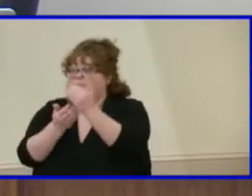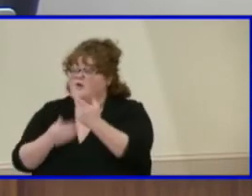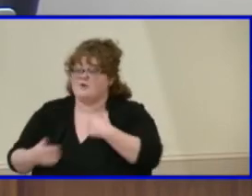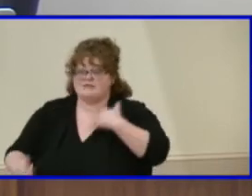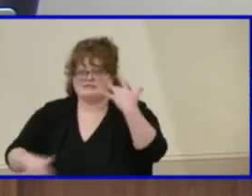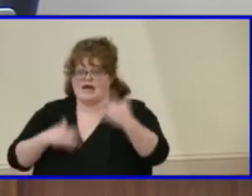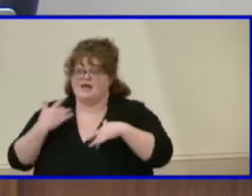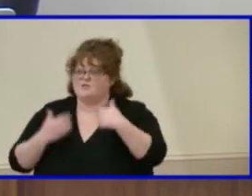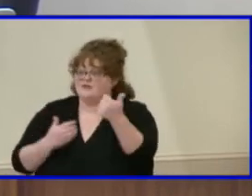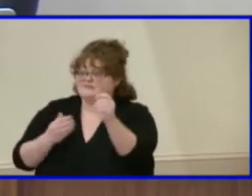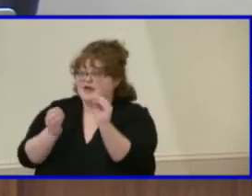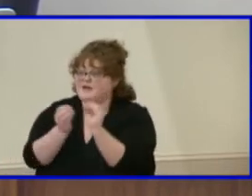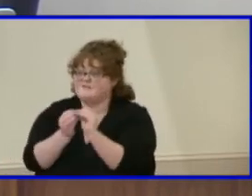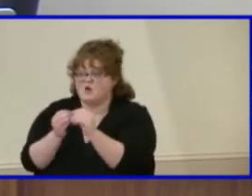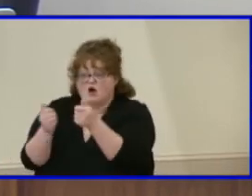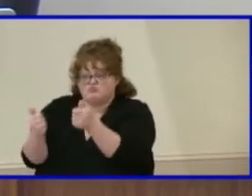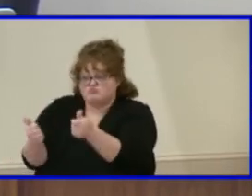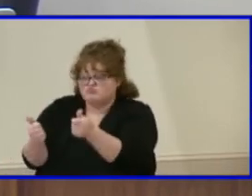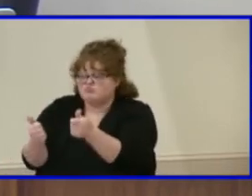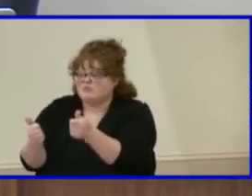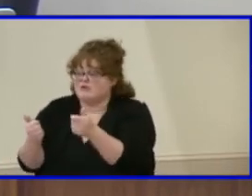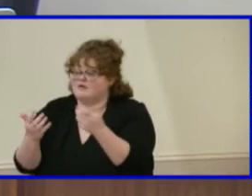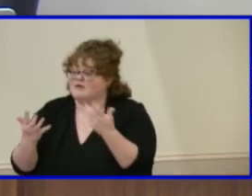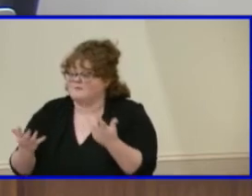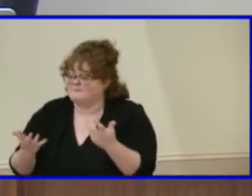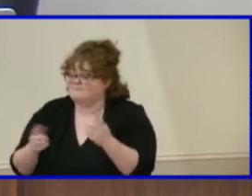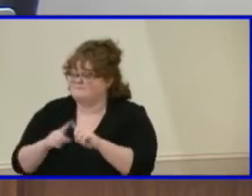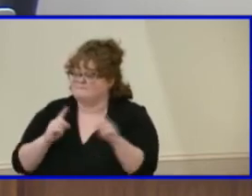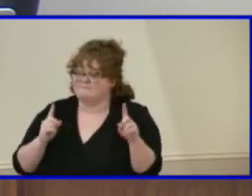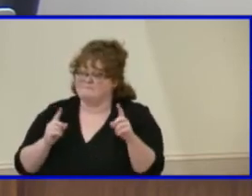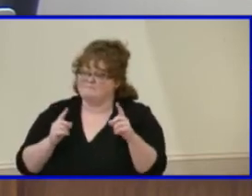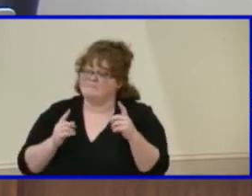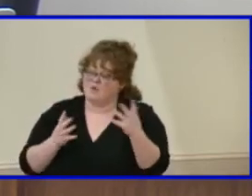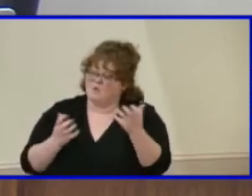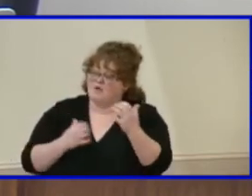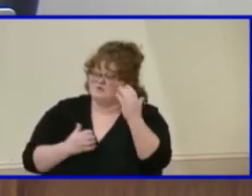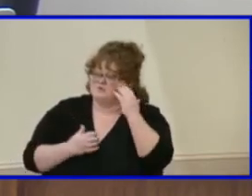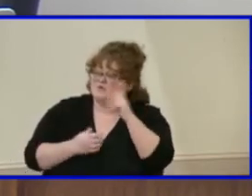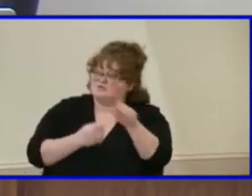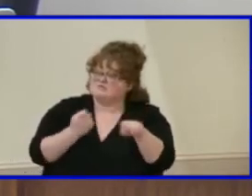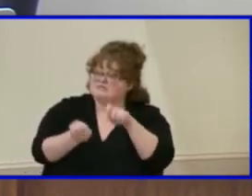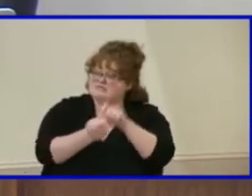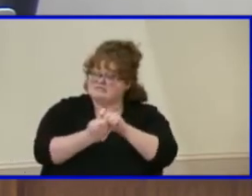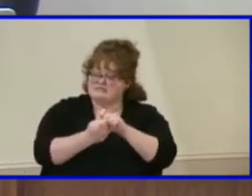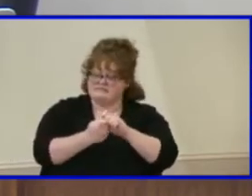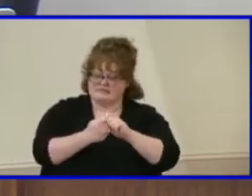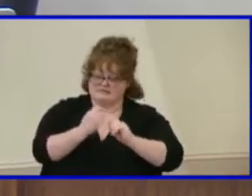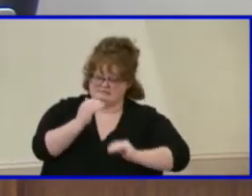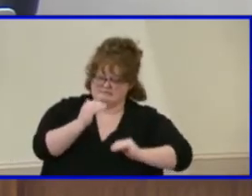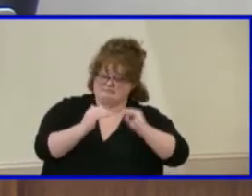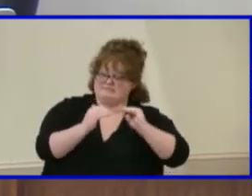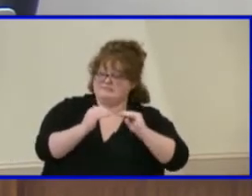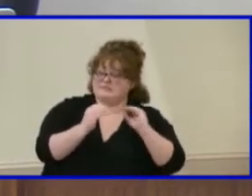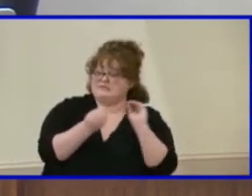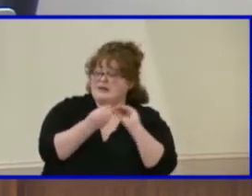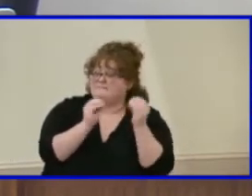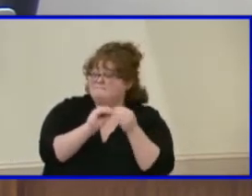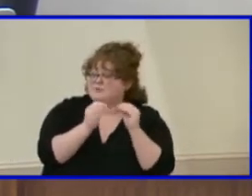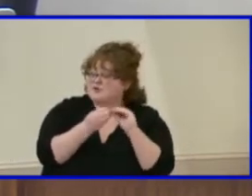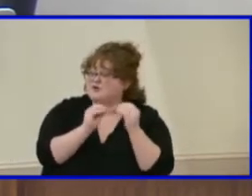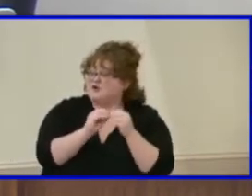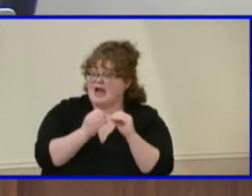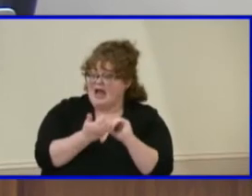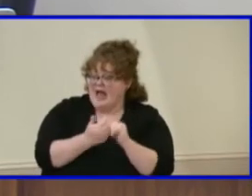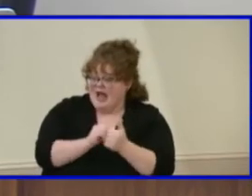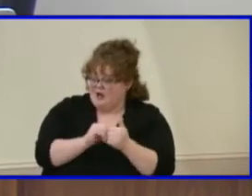kids from, you know, disproportionately affected, you know, racial ethnic background. But I would love to know, are we doing that? How are we coming about that?